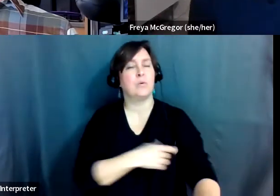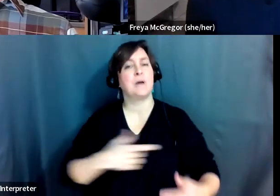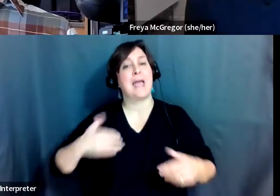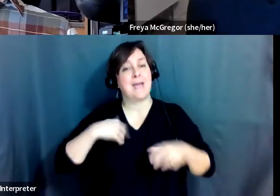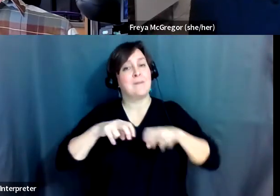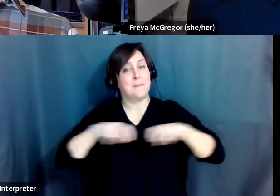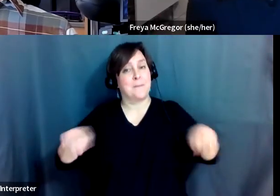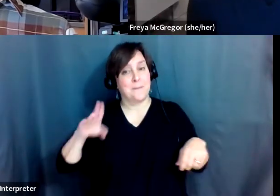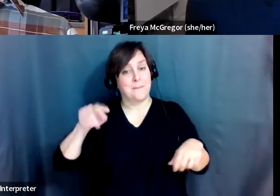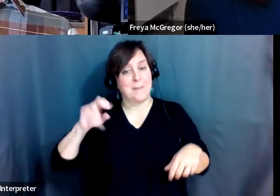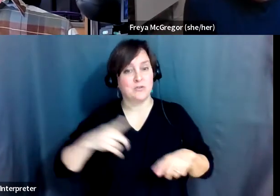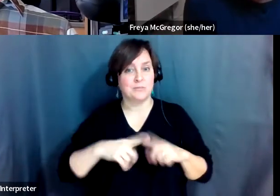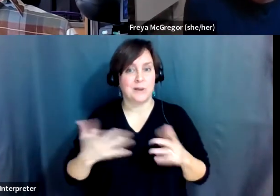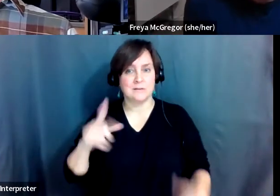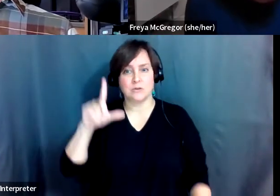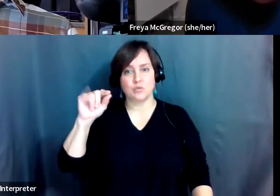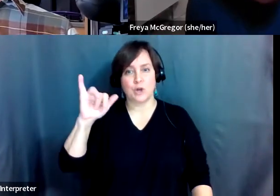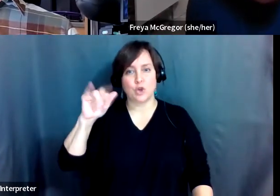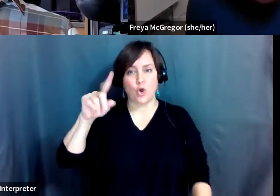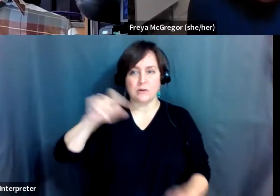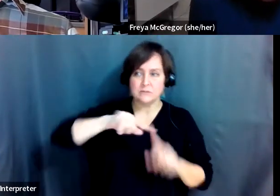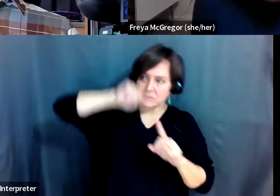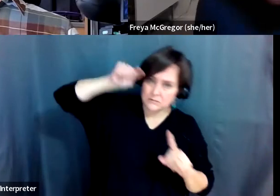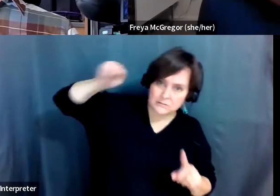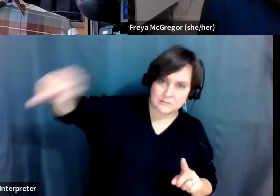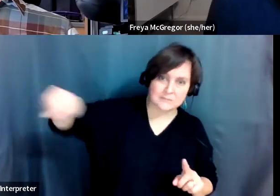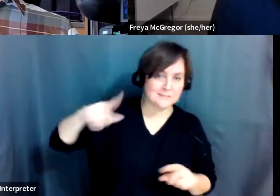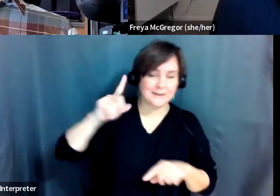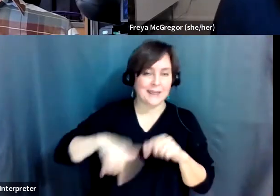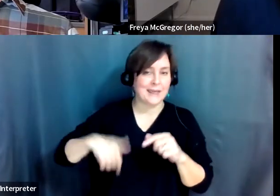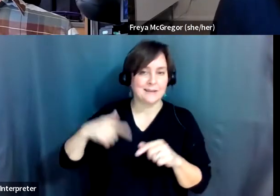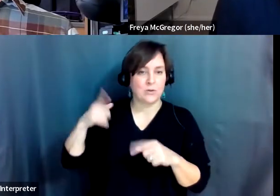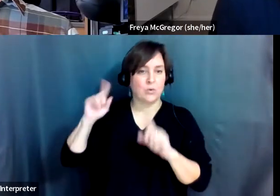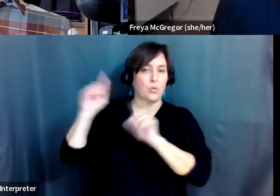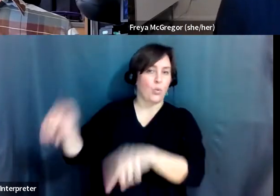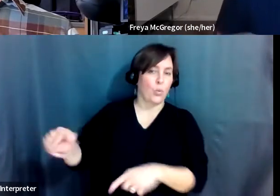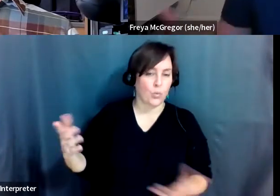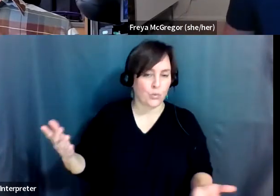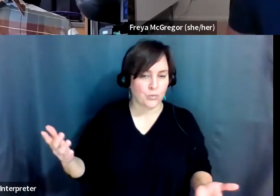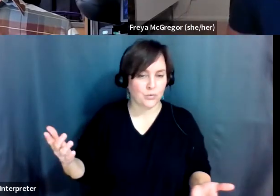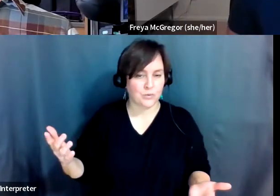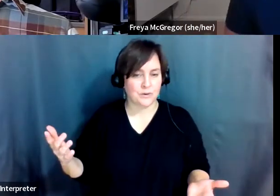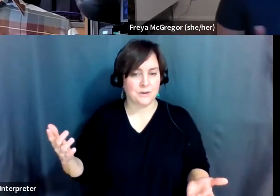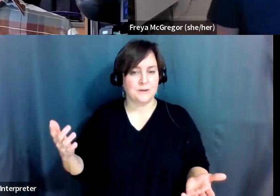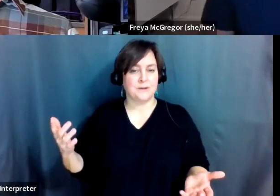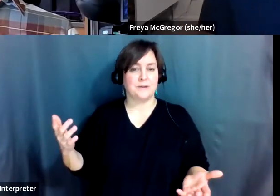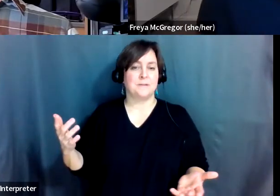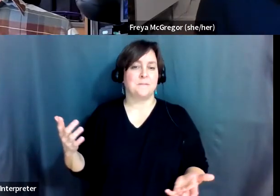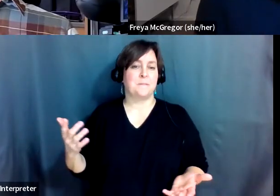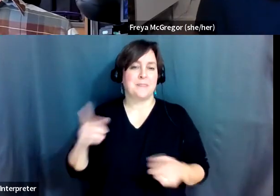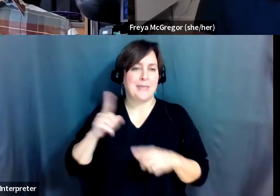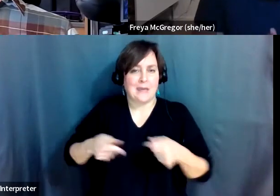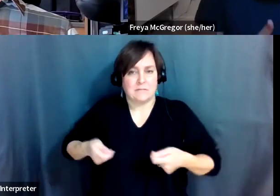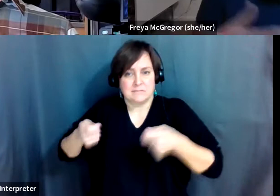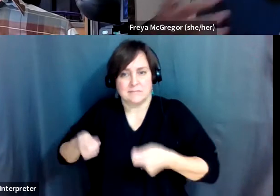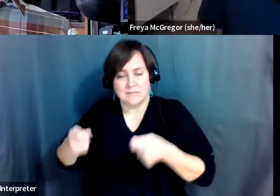sure, but they're like 20 yards over in the grass that no one can get to. they're using a walking frame safely off the concrete trail, because there's